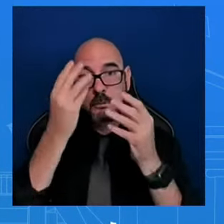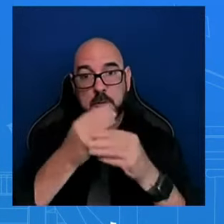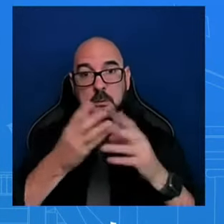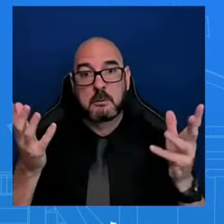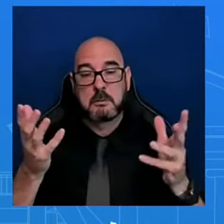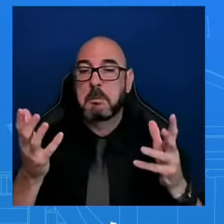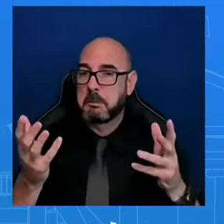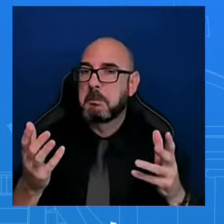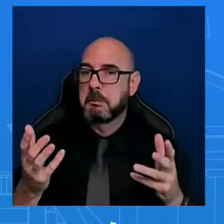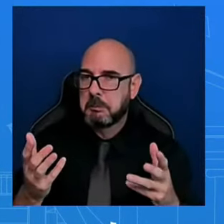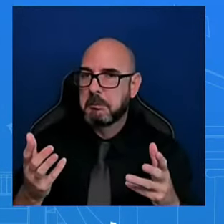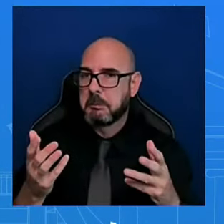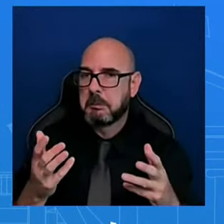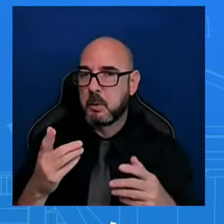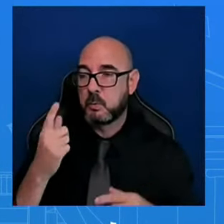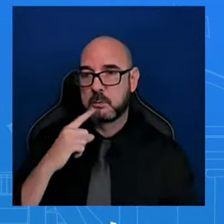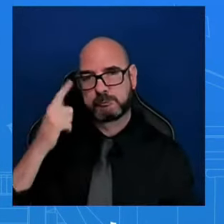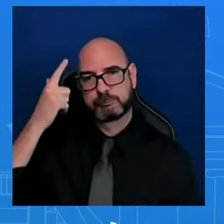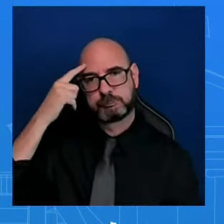where we are from there.